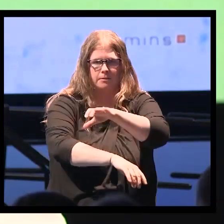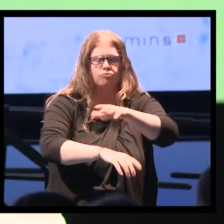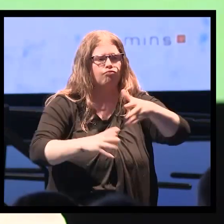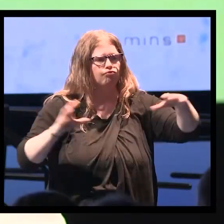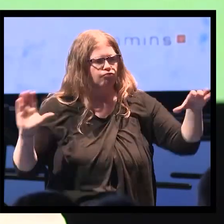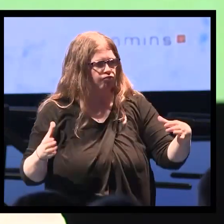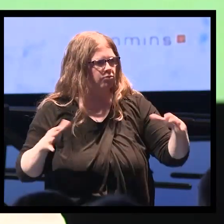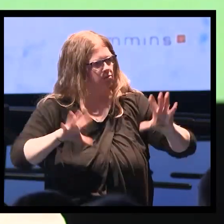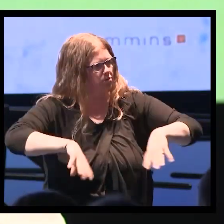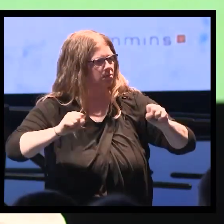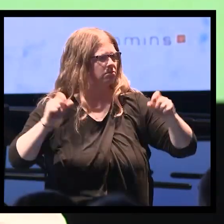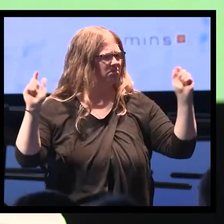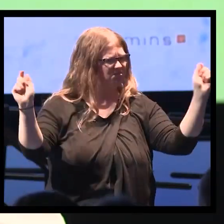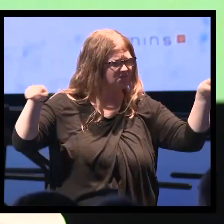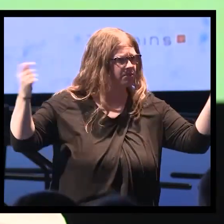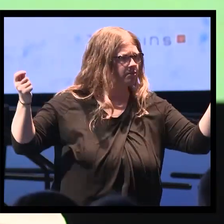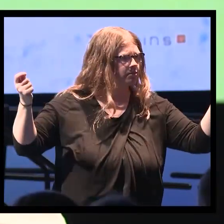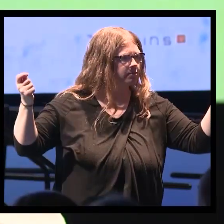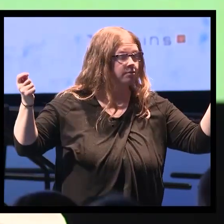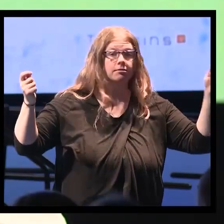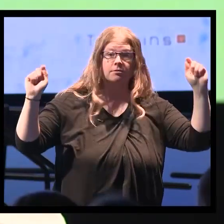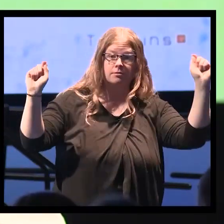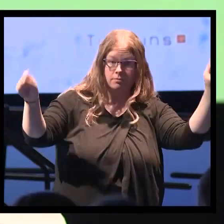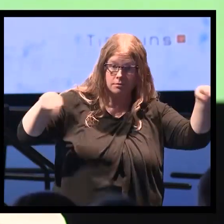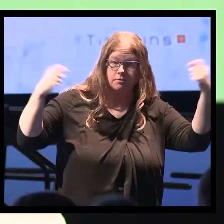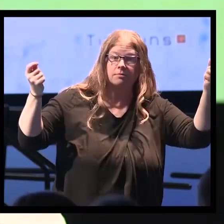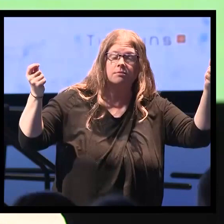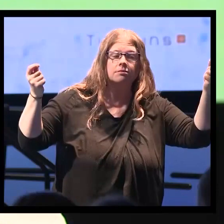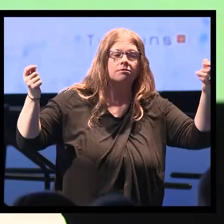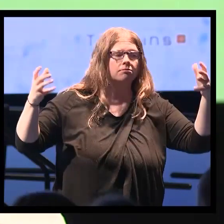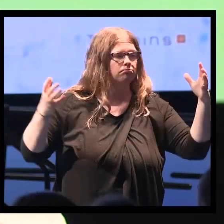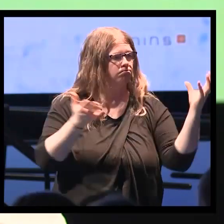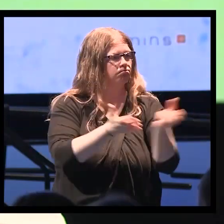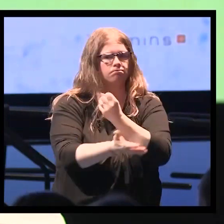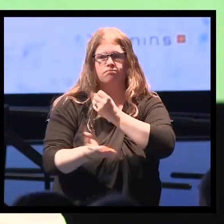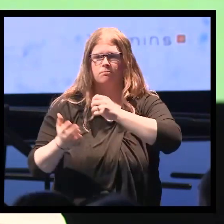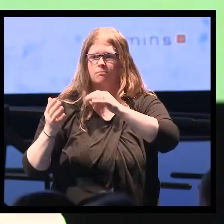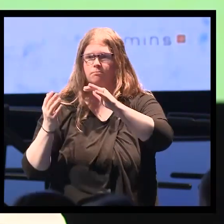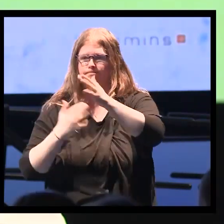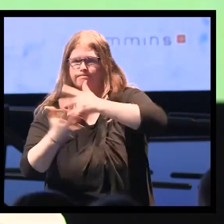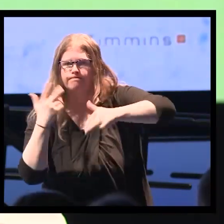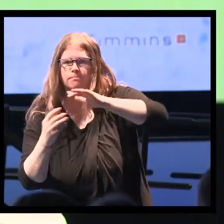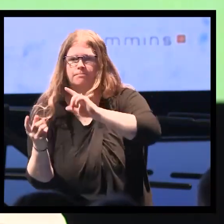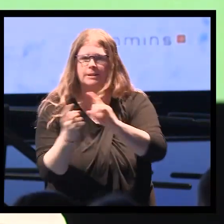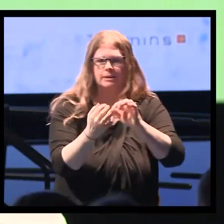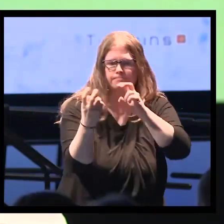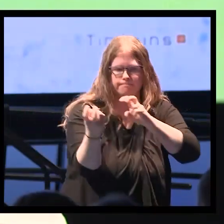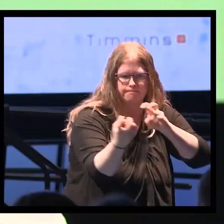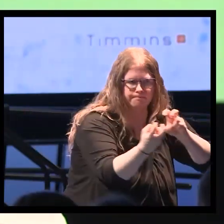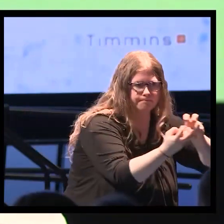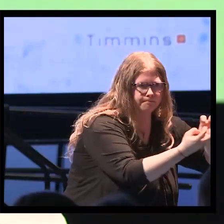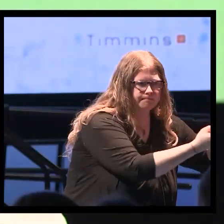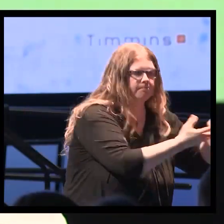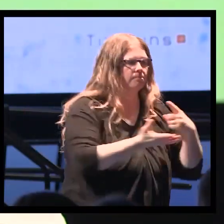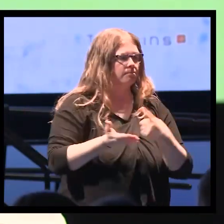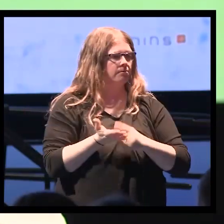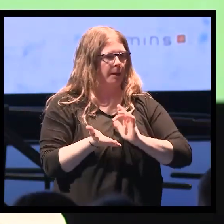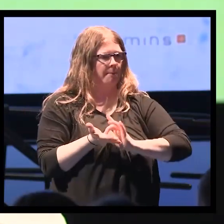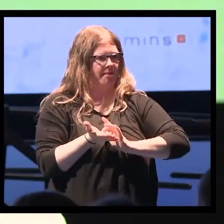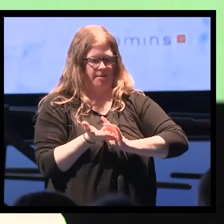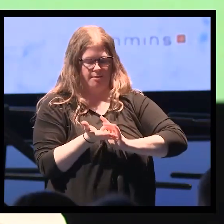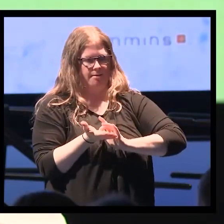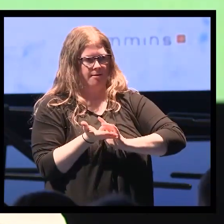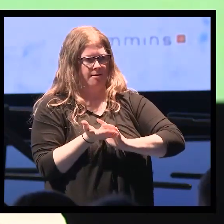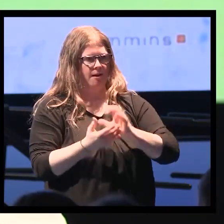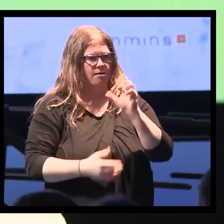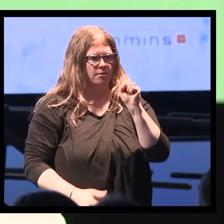celebration. As part of the celebration, we quickly meet with them and start them on a pill that somebody's going to talk about later tonight, a thing called